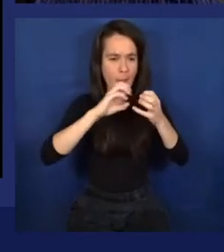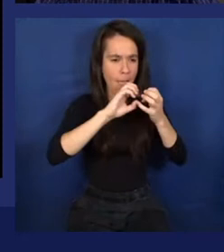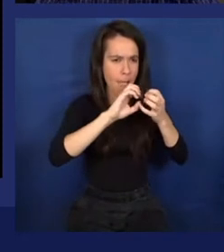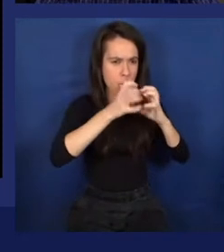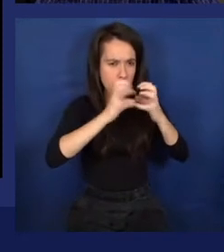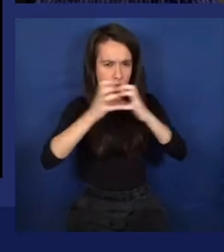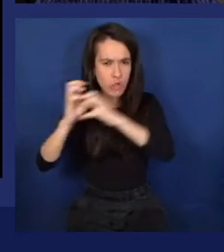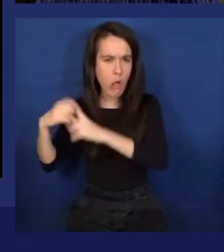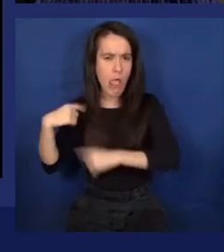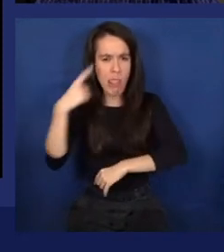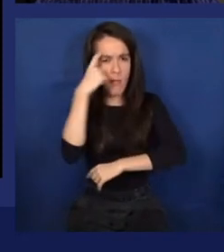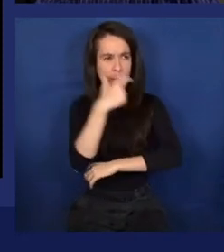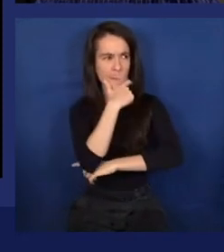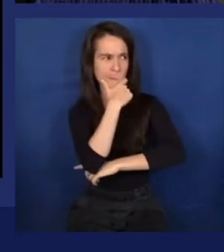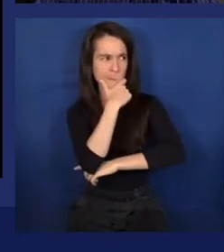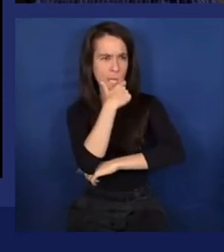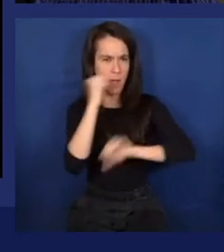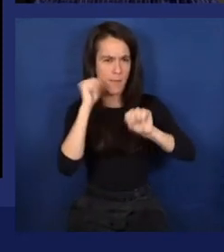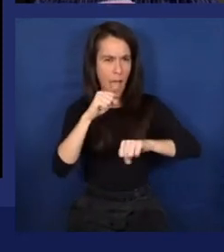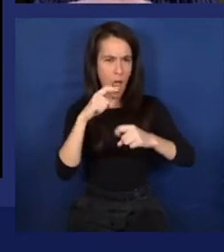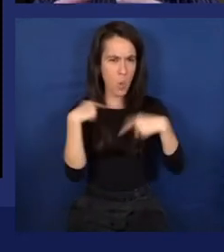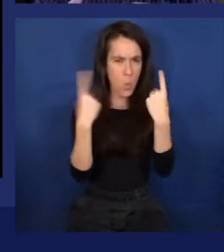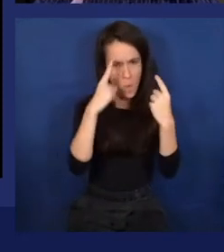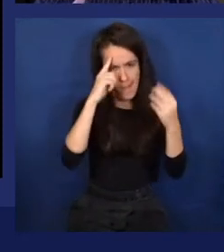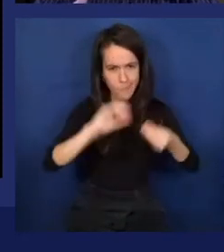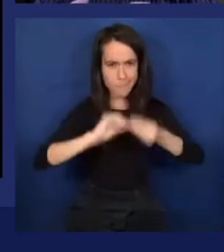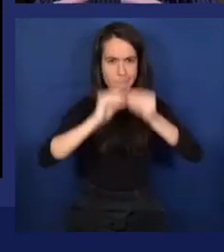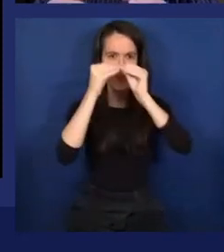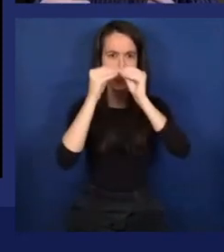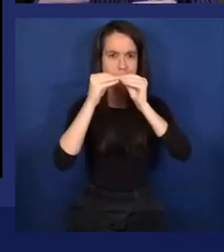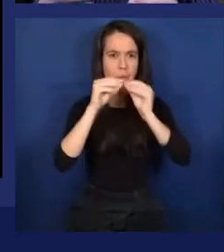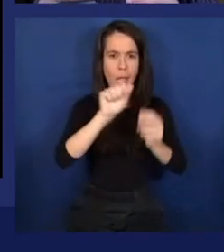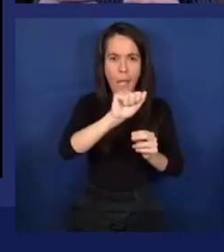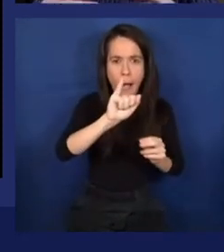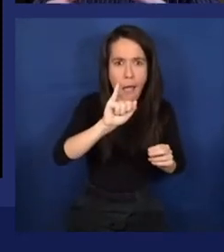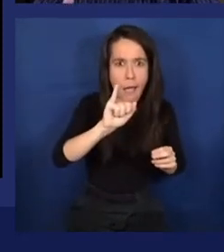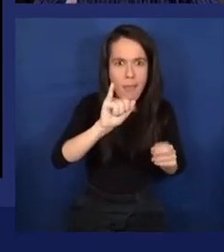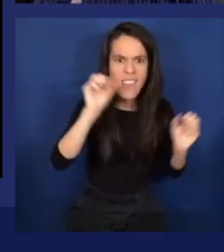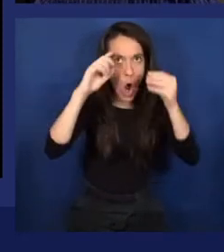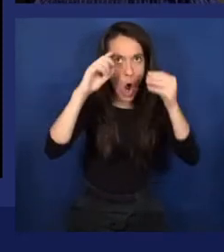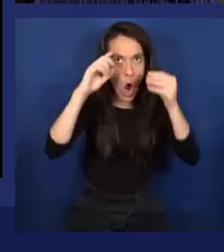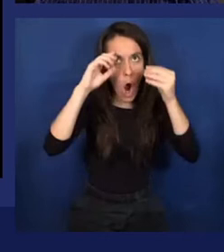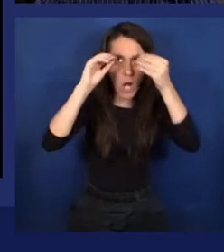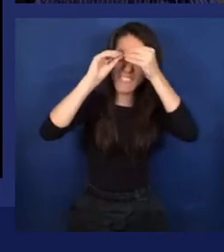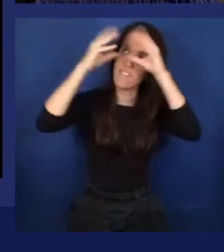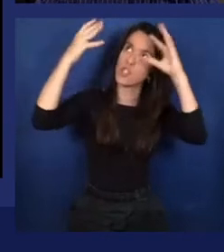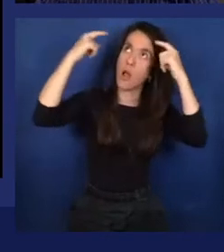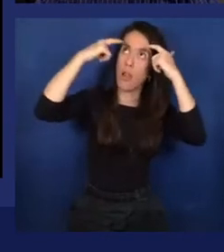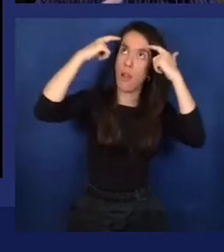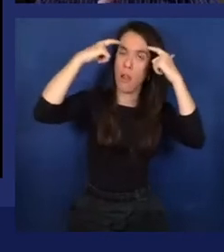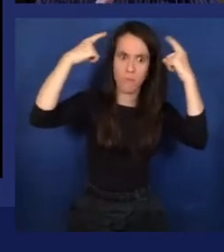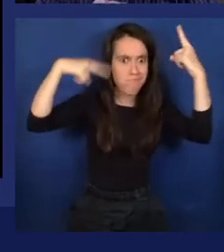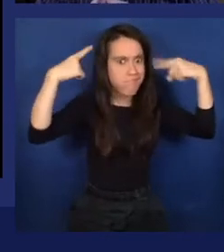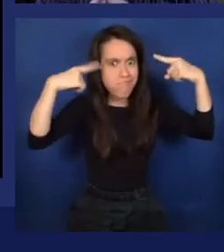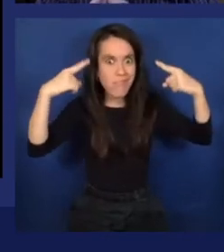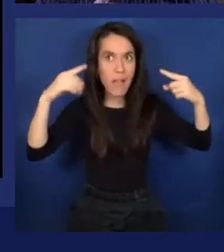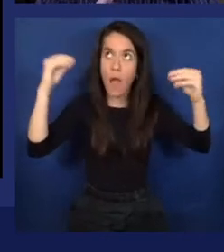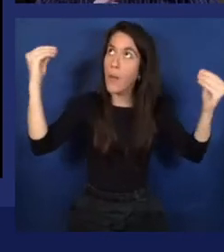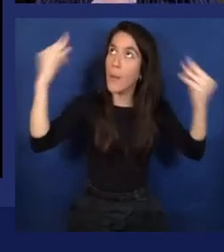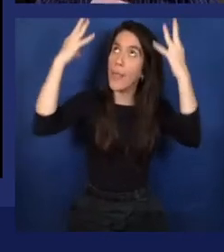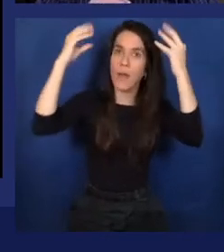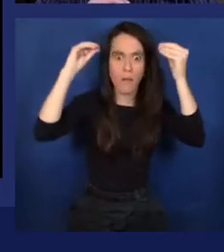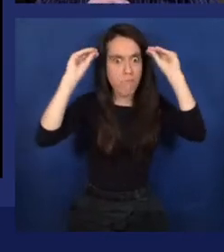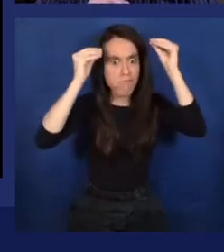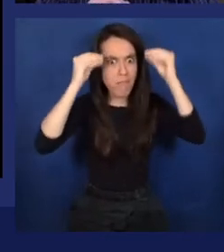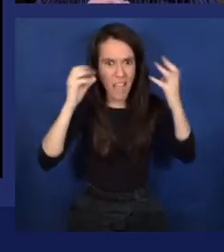an artificial intelligence? Now, this was in Dartmouth. Marvin Minsky and many others together, they've